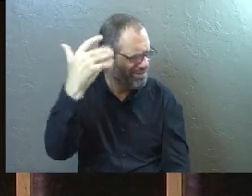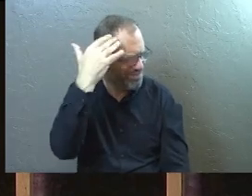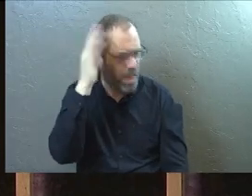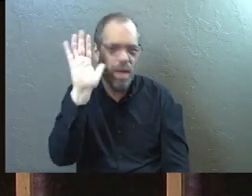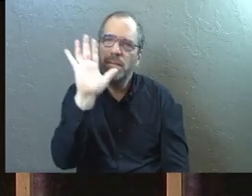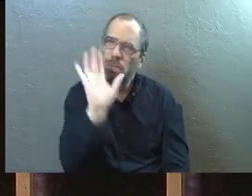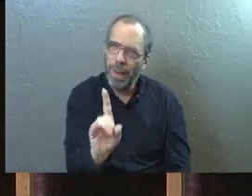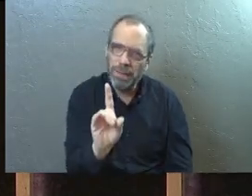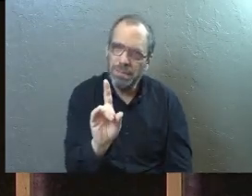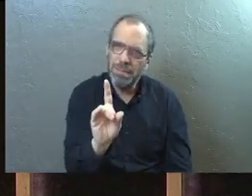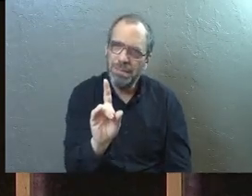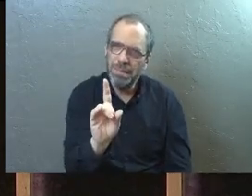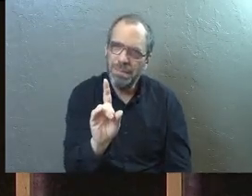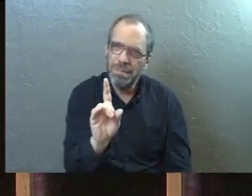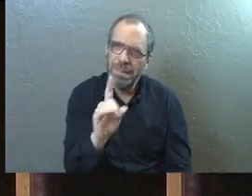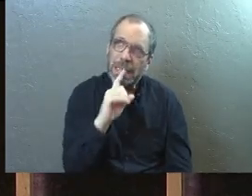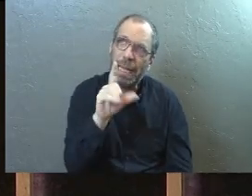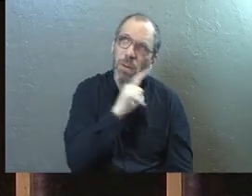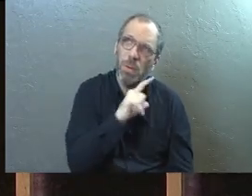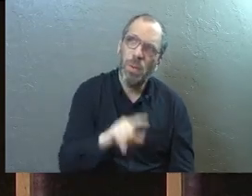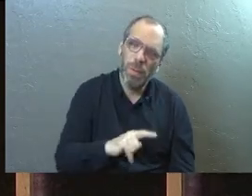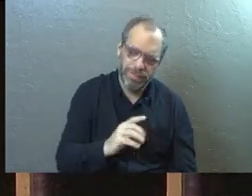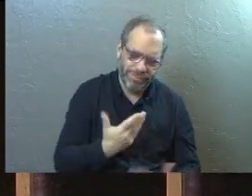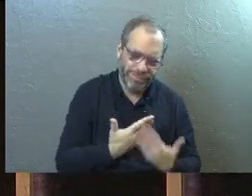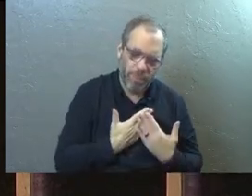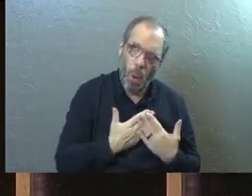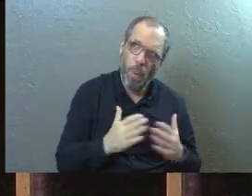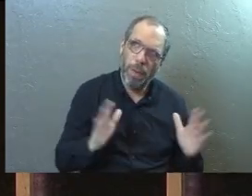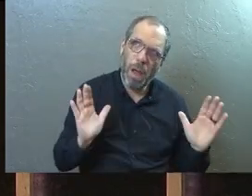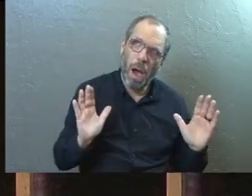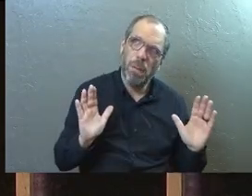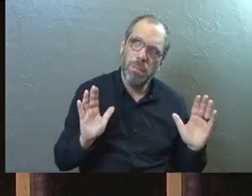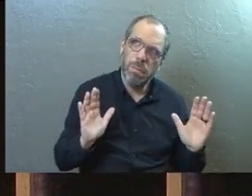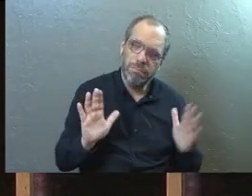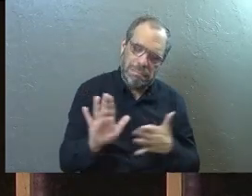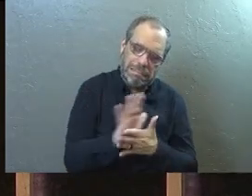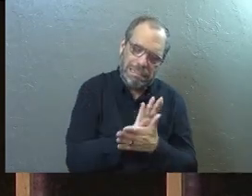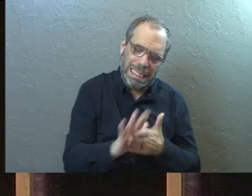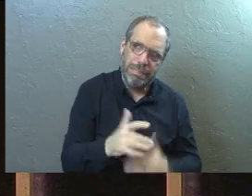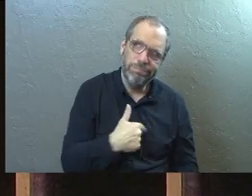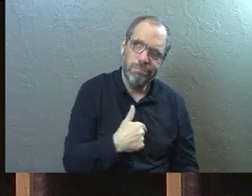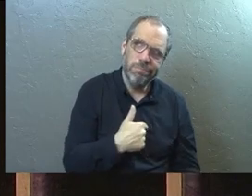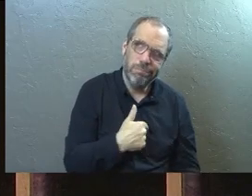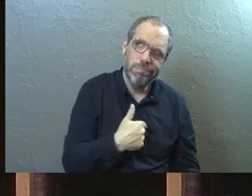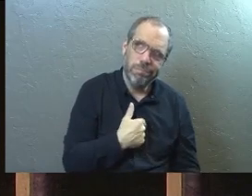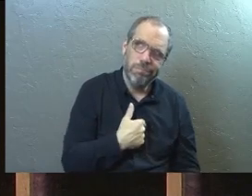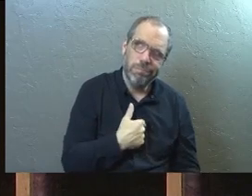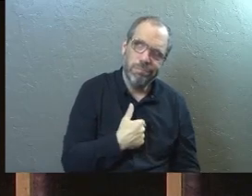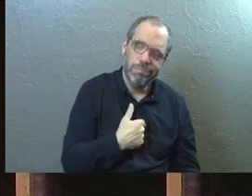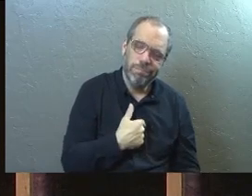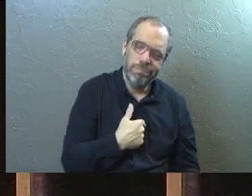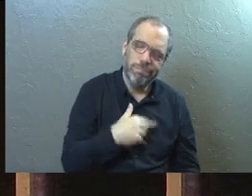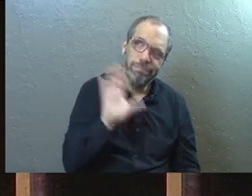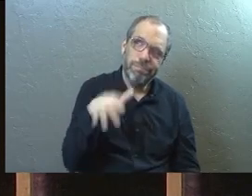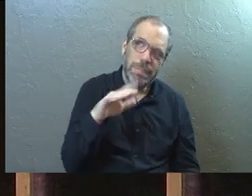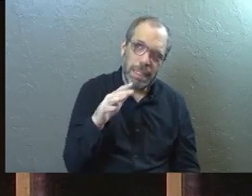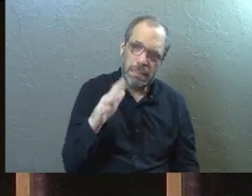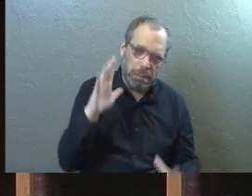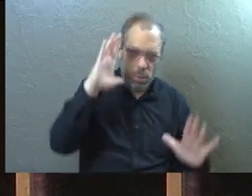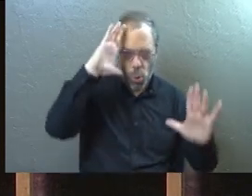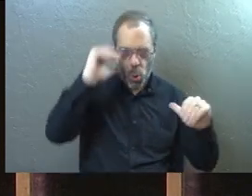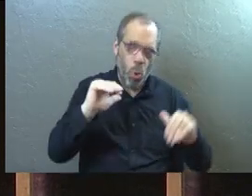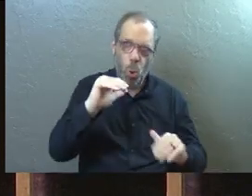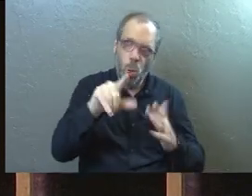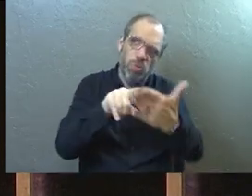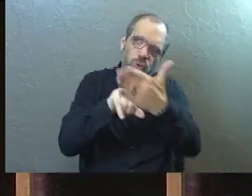Just pray a quick prayer to God in your heart. Lord, give me a clean slate right now. Lord, give me great expectation